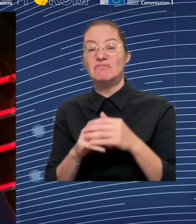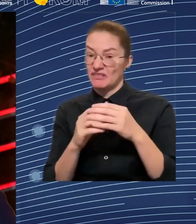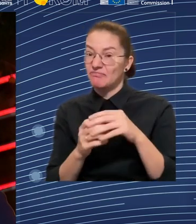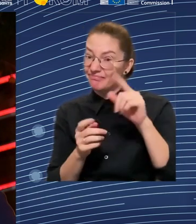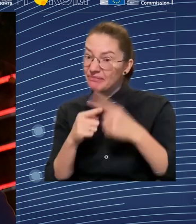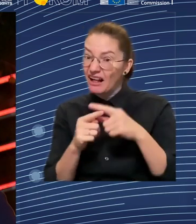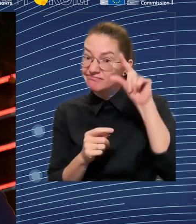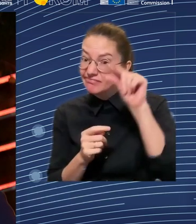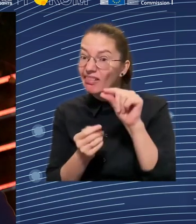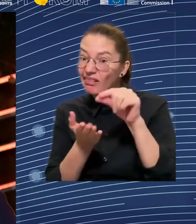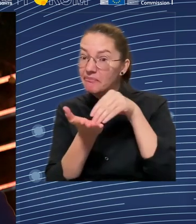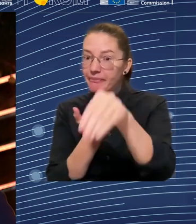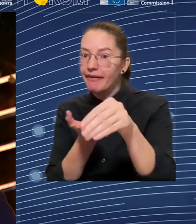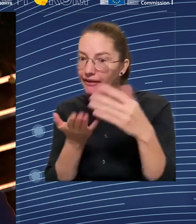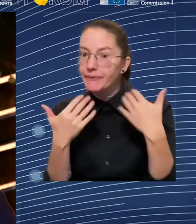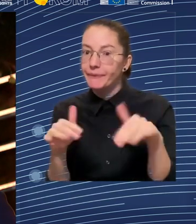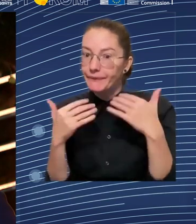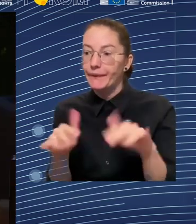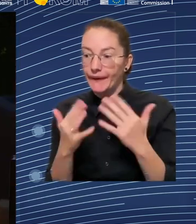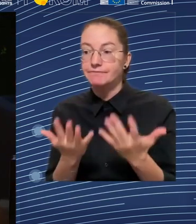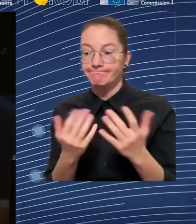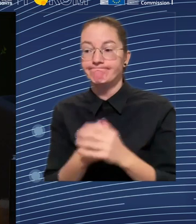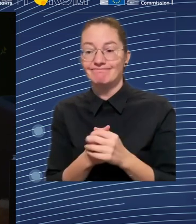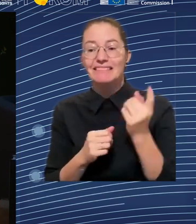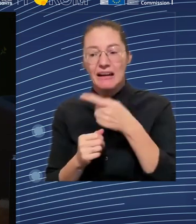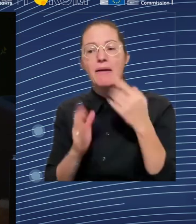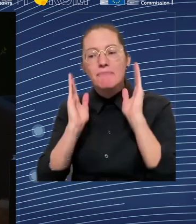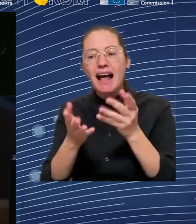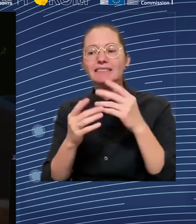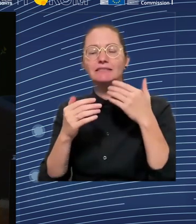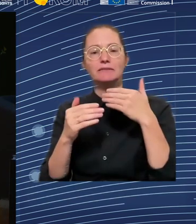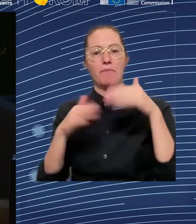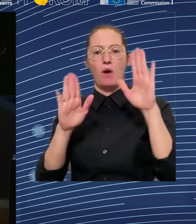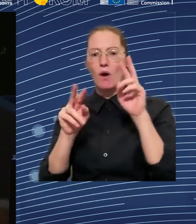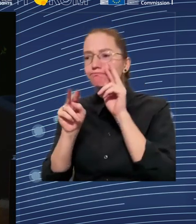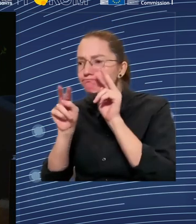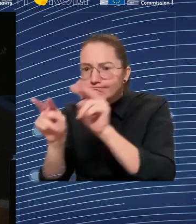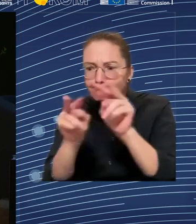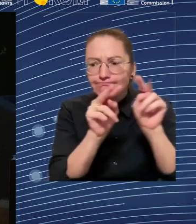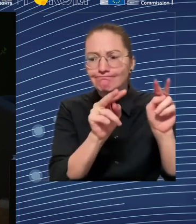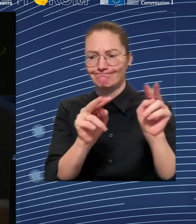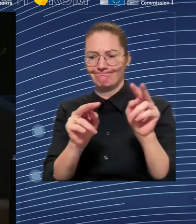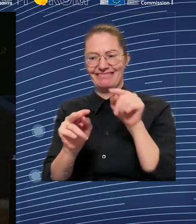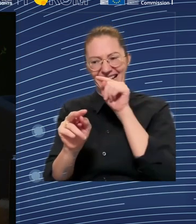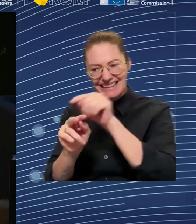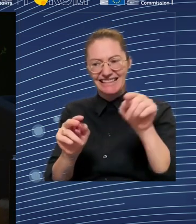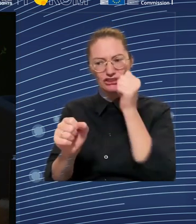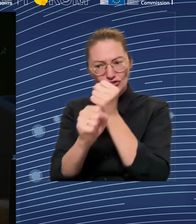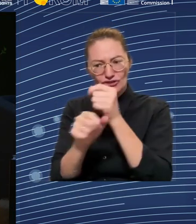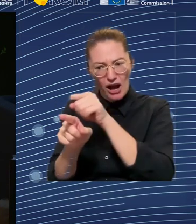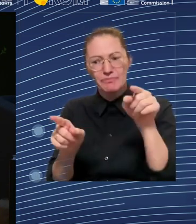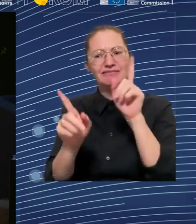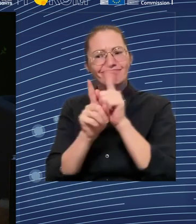thing I really want to put into the discussion. Is that I meet every week with workers and their union